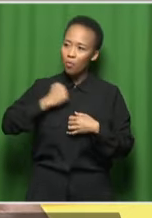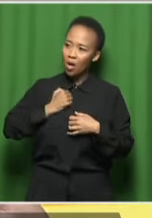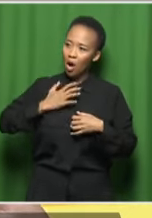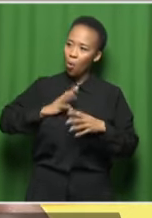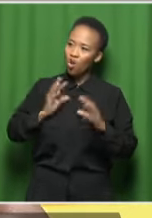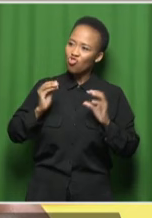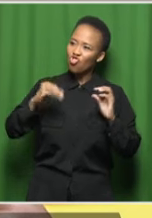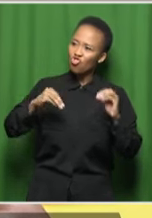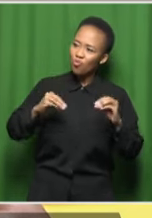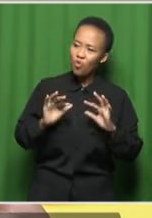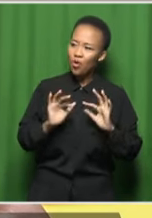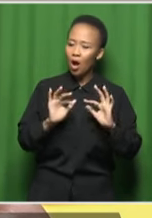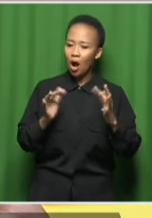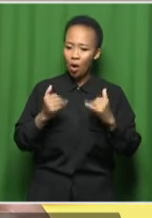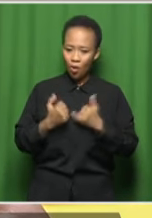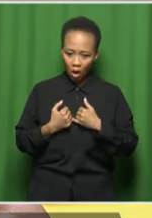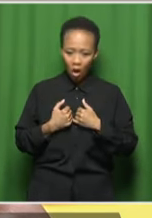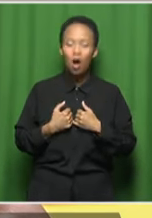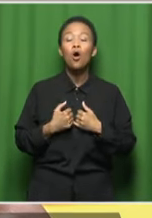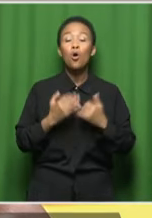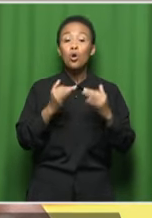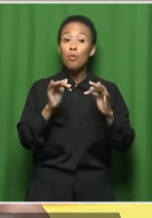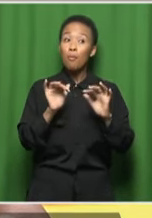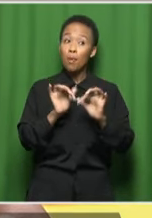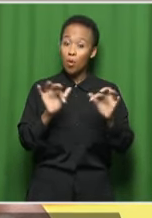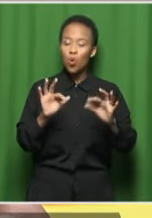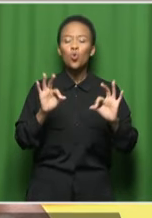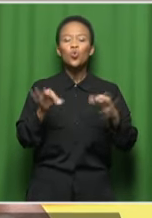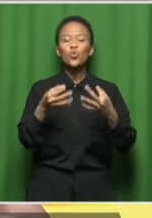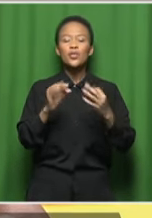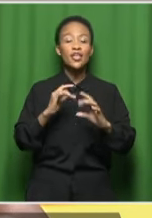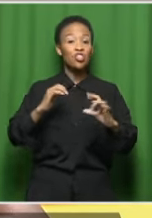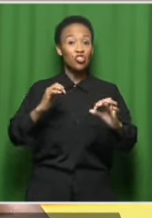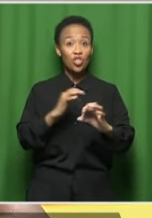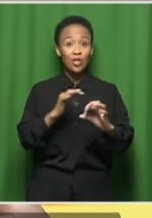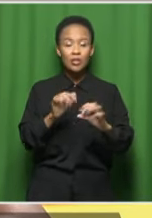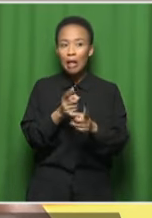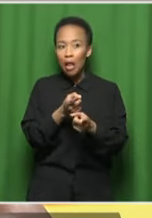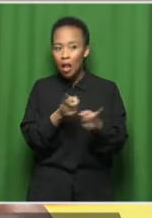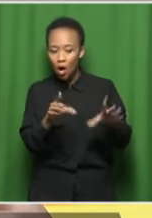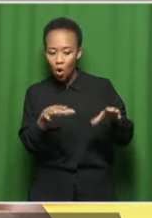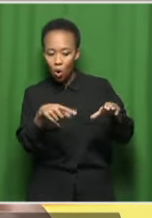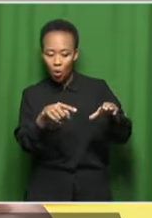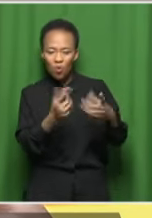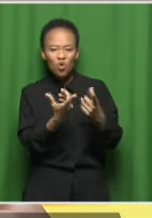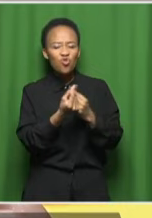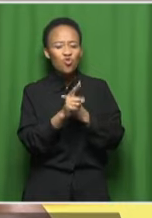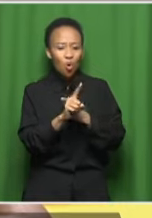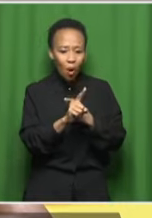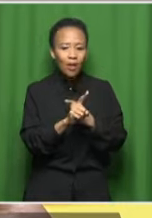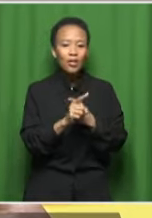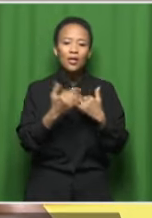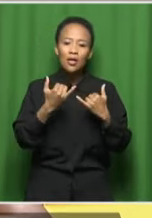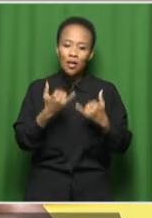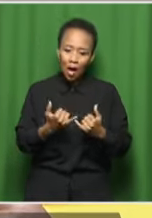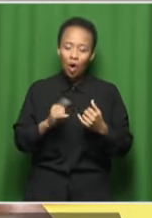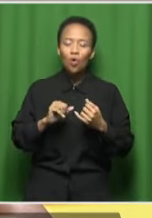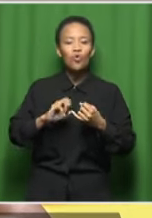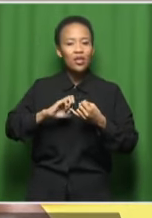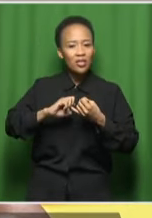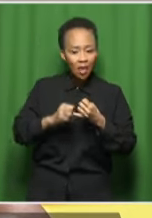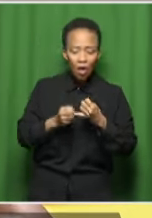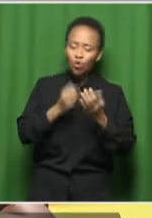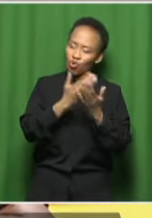really like what the contemporary jazz artists are doing now because they're really pushing the boundaries and really just breaking down those